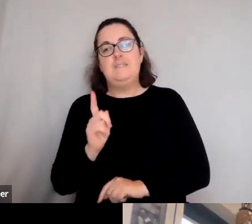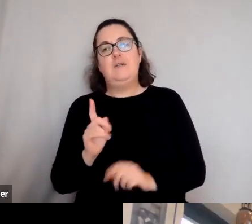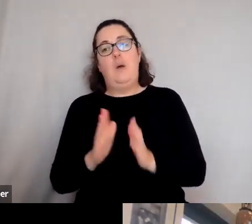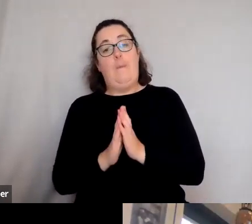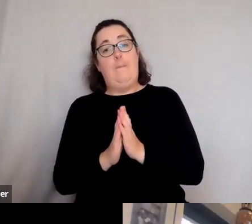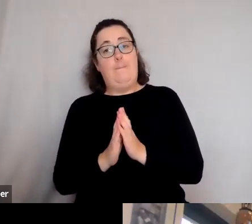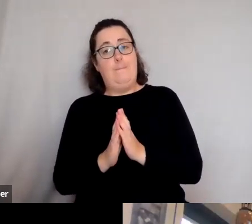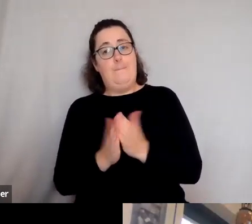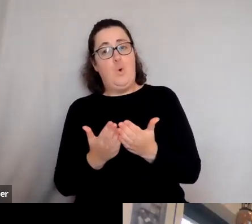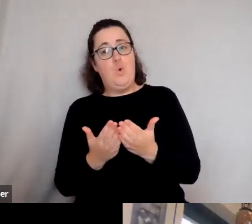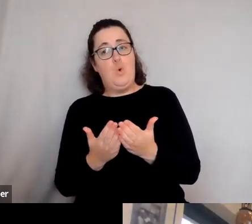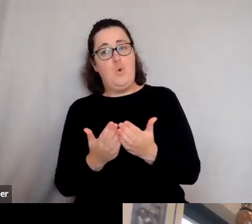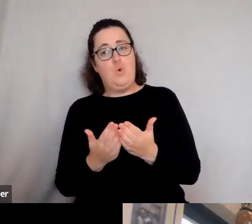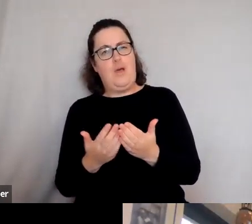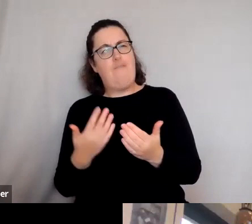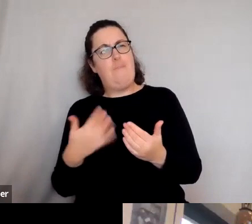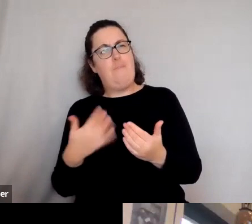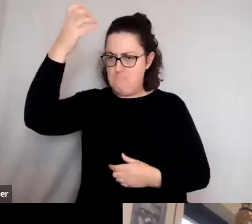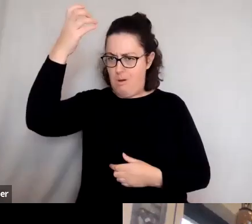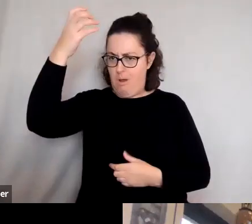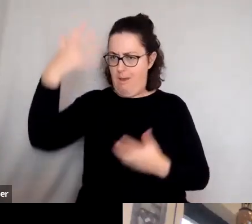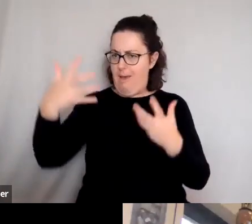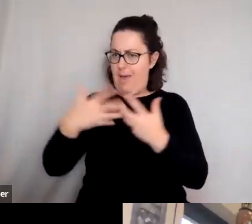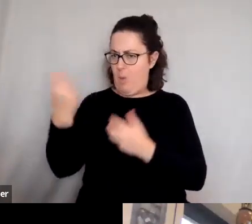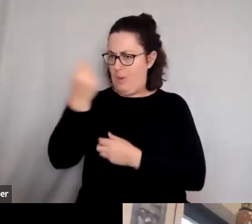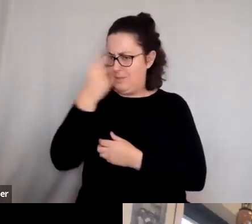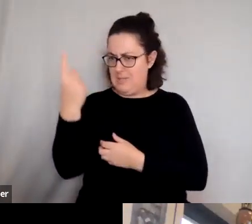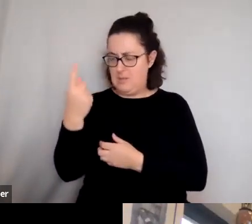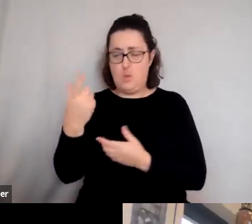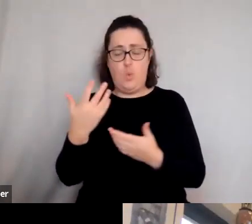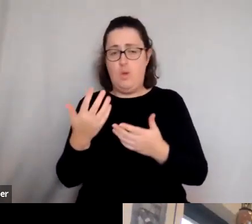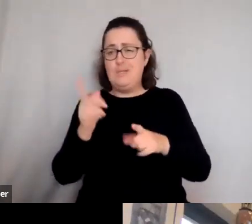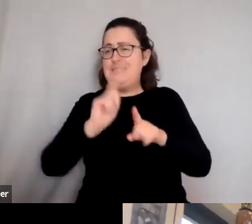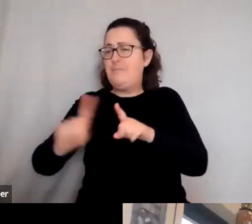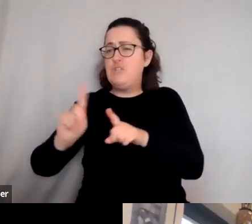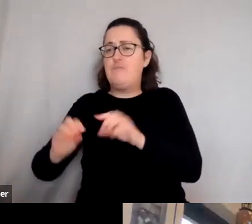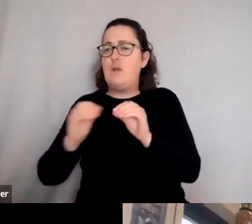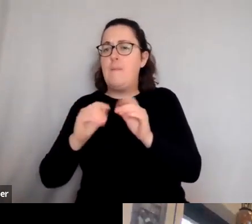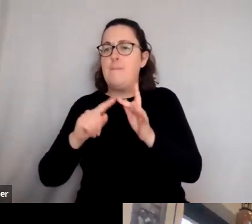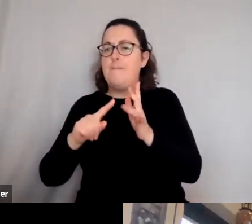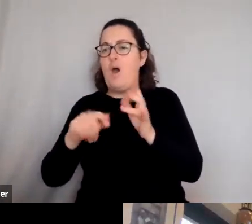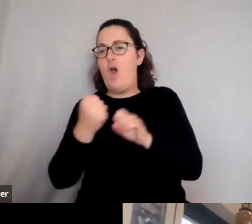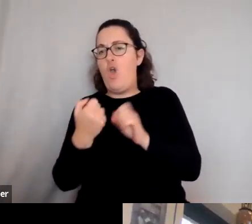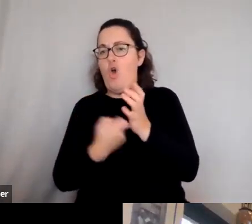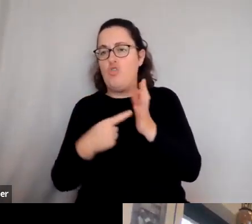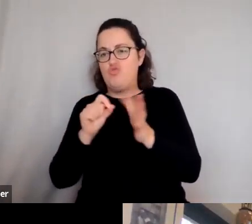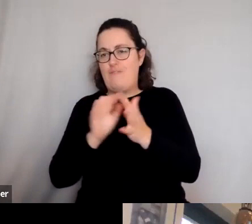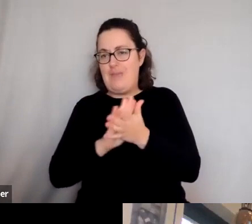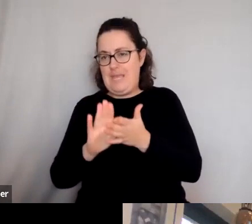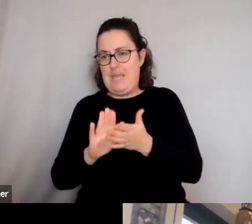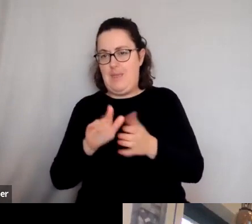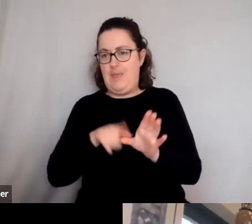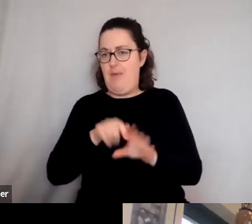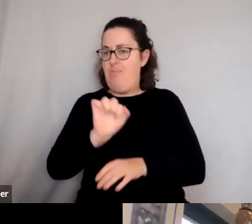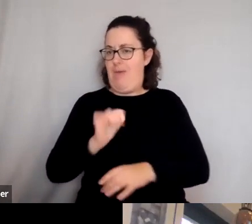I've done about 2000 words of good biographies, you know, but in the end, it